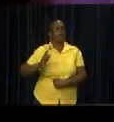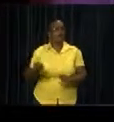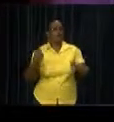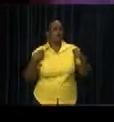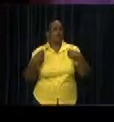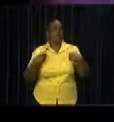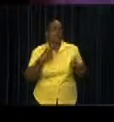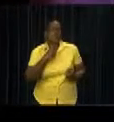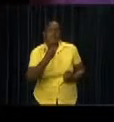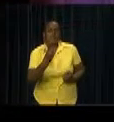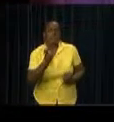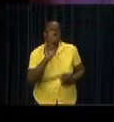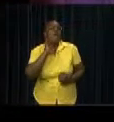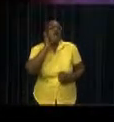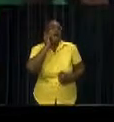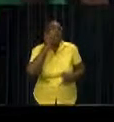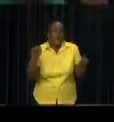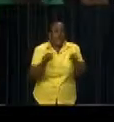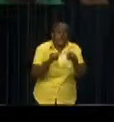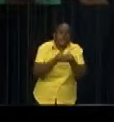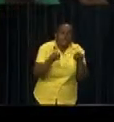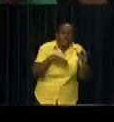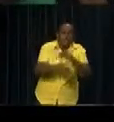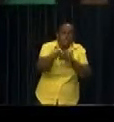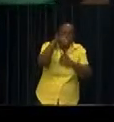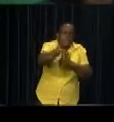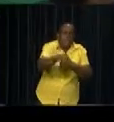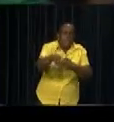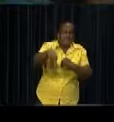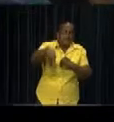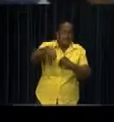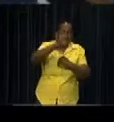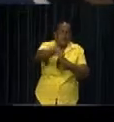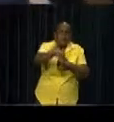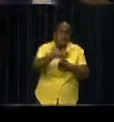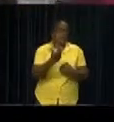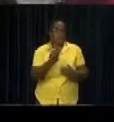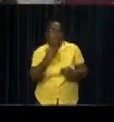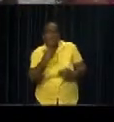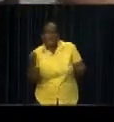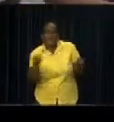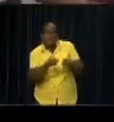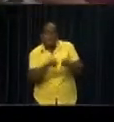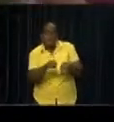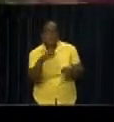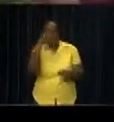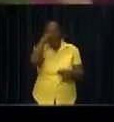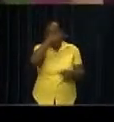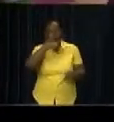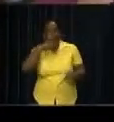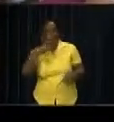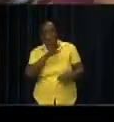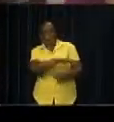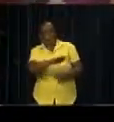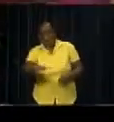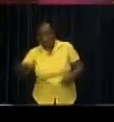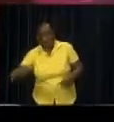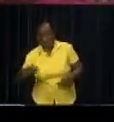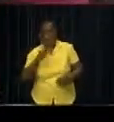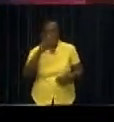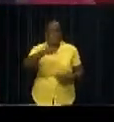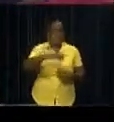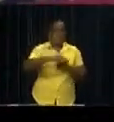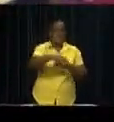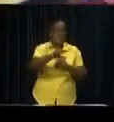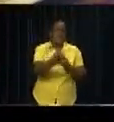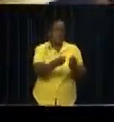according to some store managers. It is very crowded in the centre of Paramaribo. Parents and children from different parts of